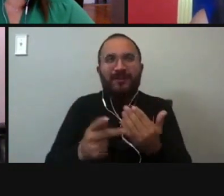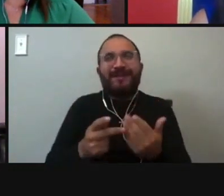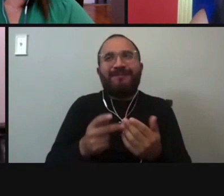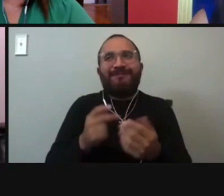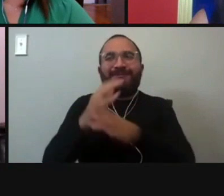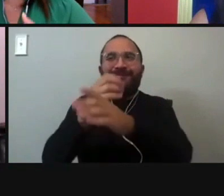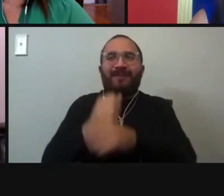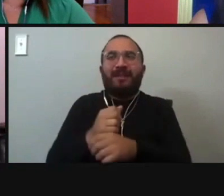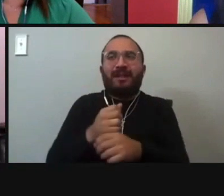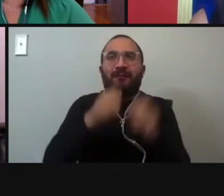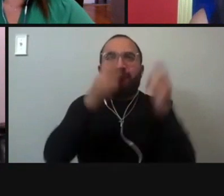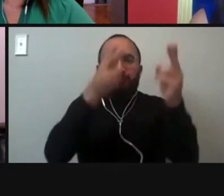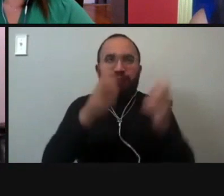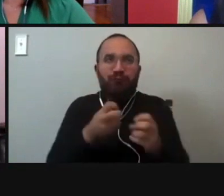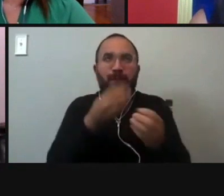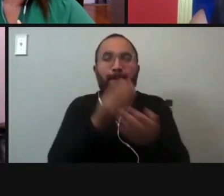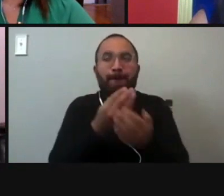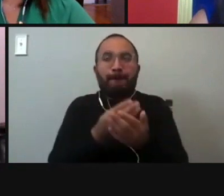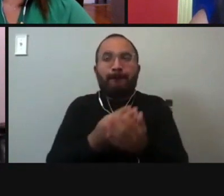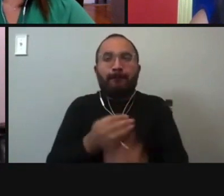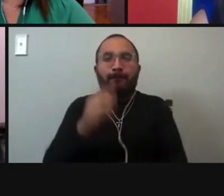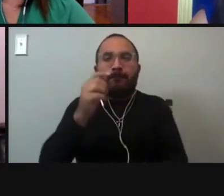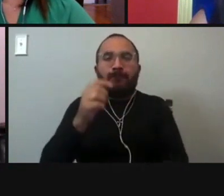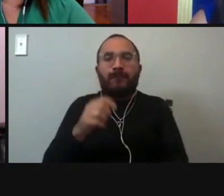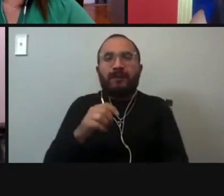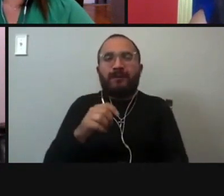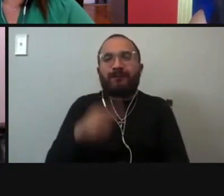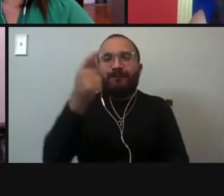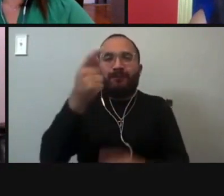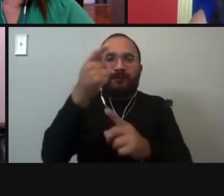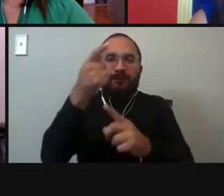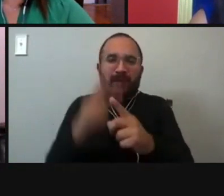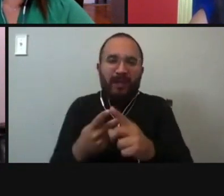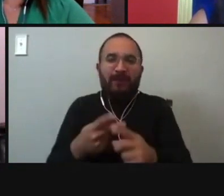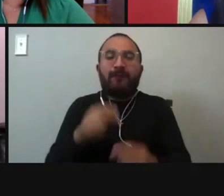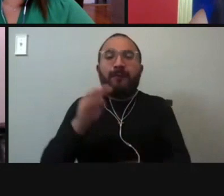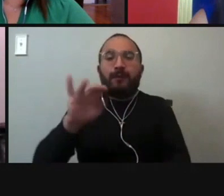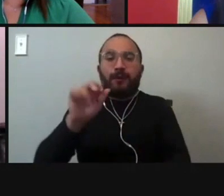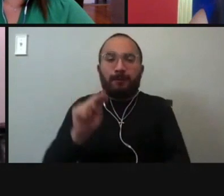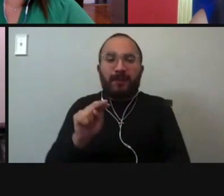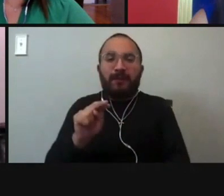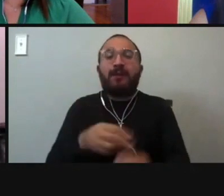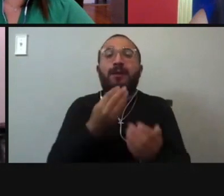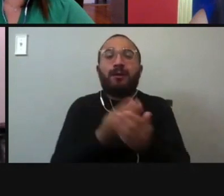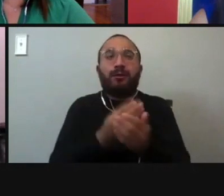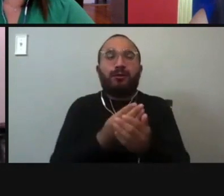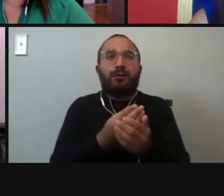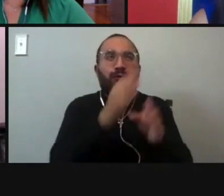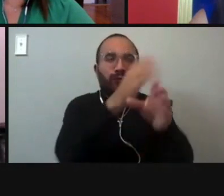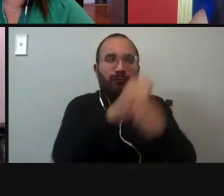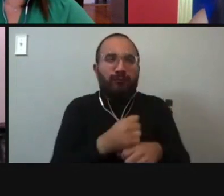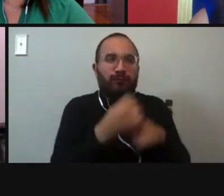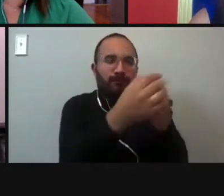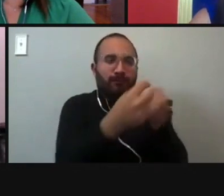program that when mental health calls come in, uh, mental health expert will be sent out along with, um, with a medical